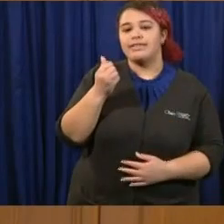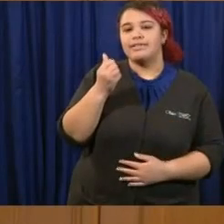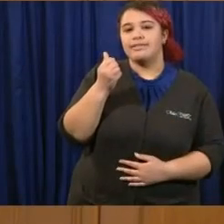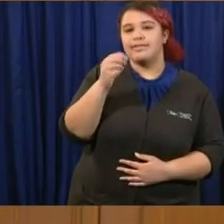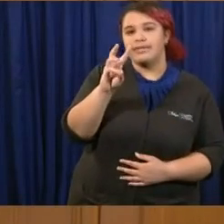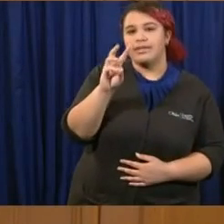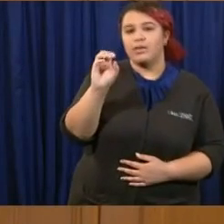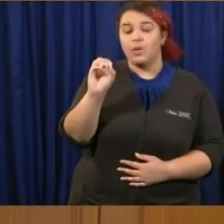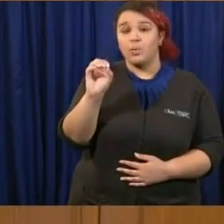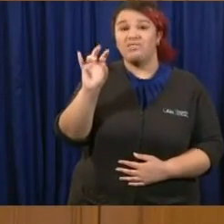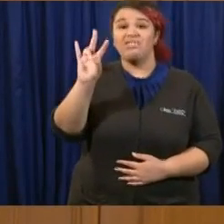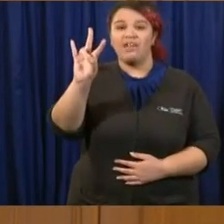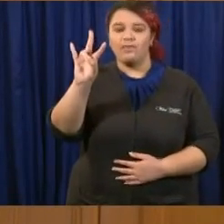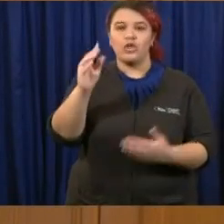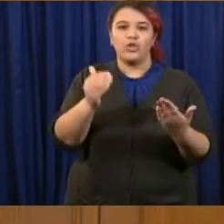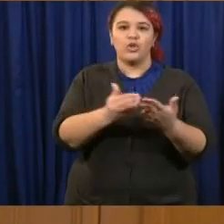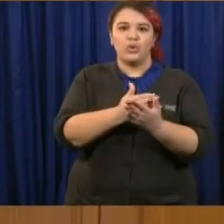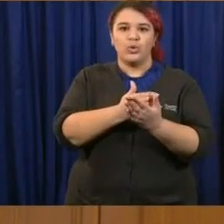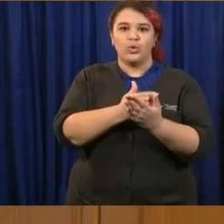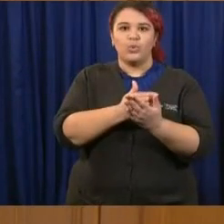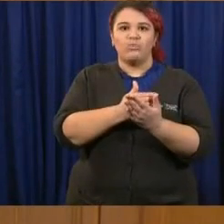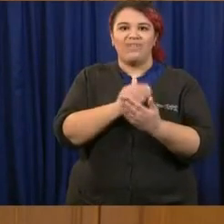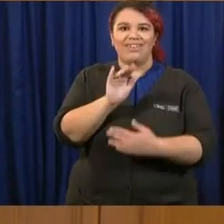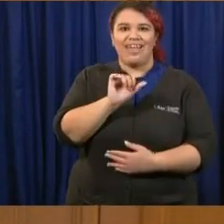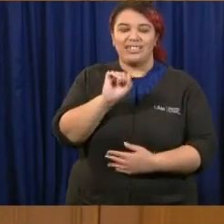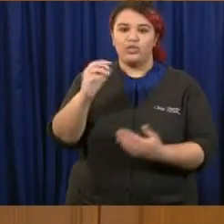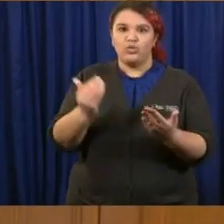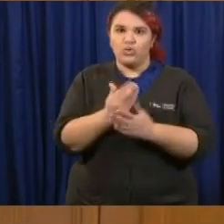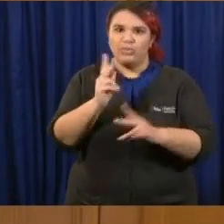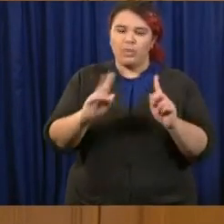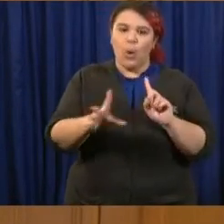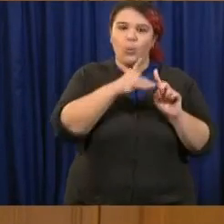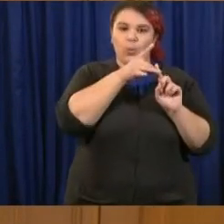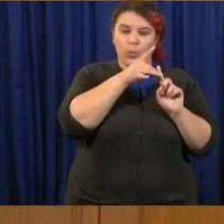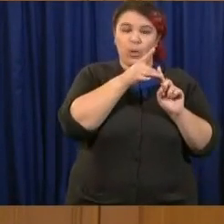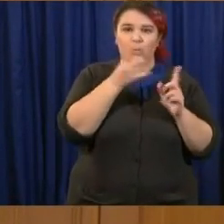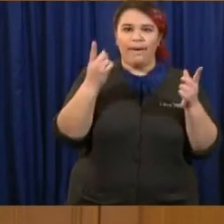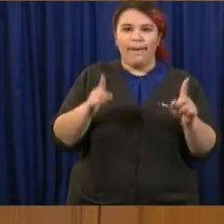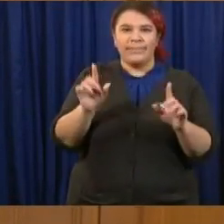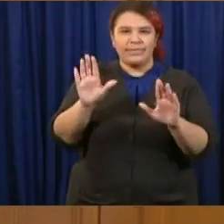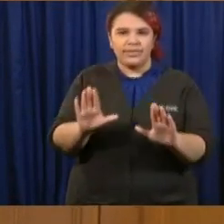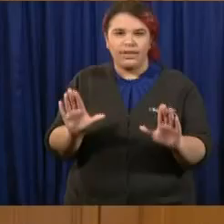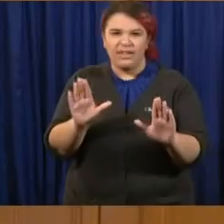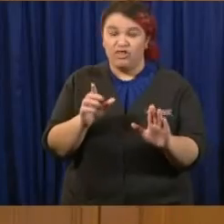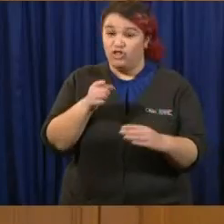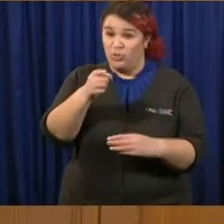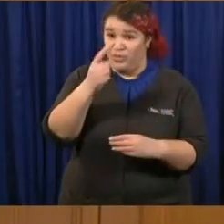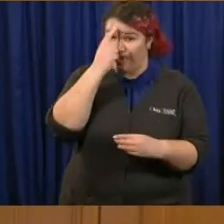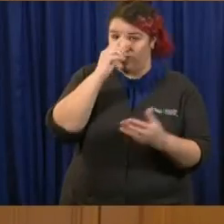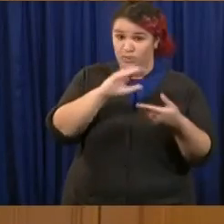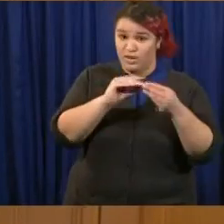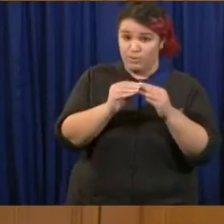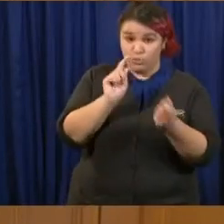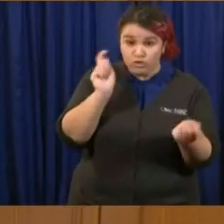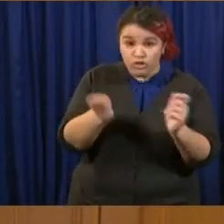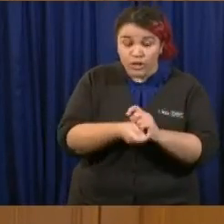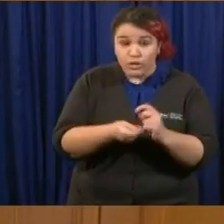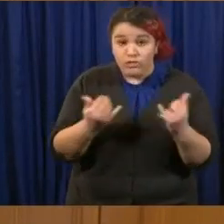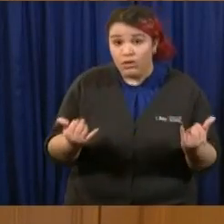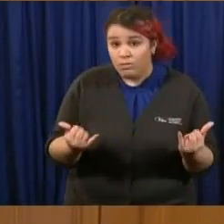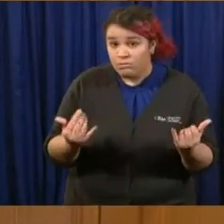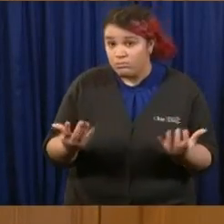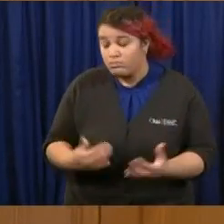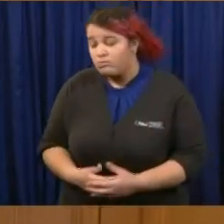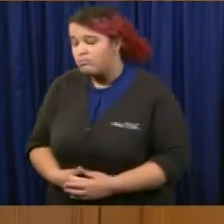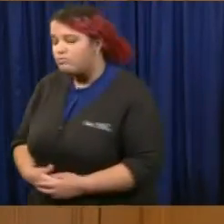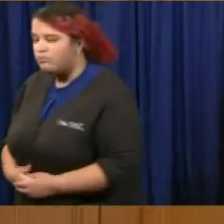Sunday. Are you thinking that's not going to happen now? Or what, what's your thoughts? Remember that that is forecasting